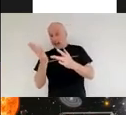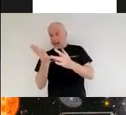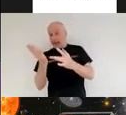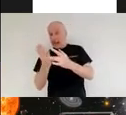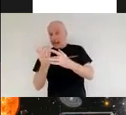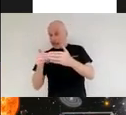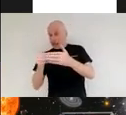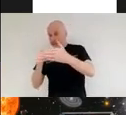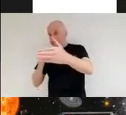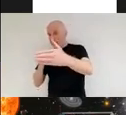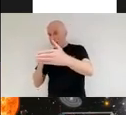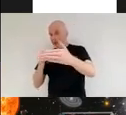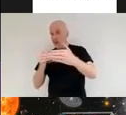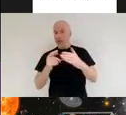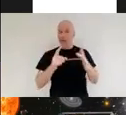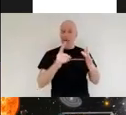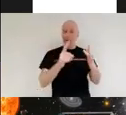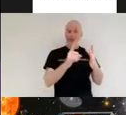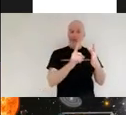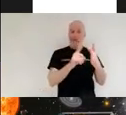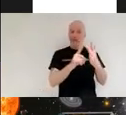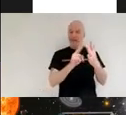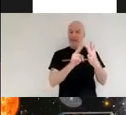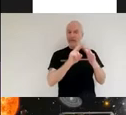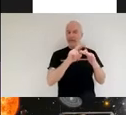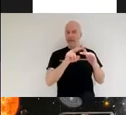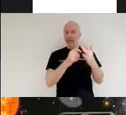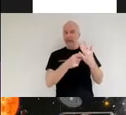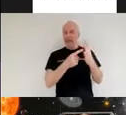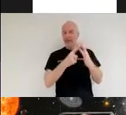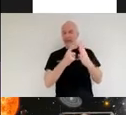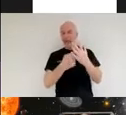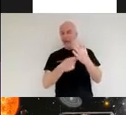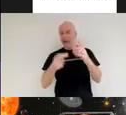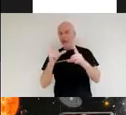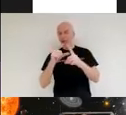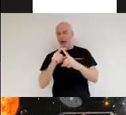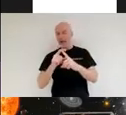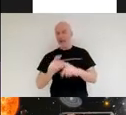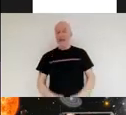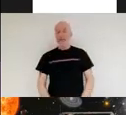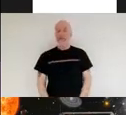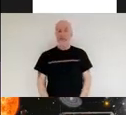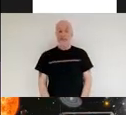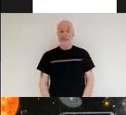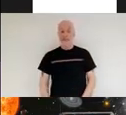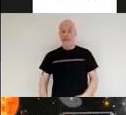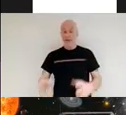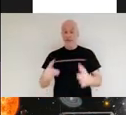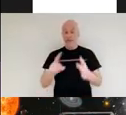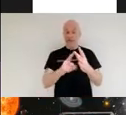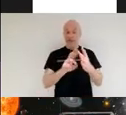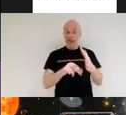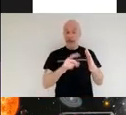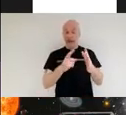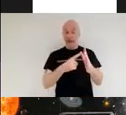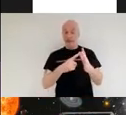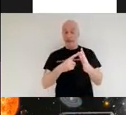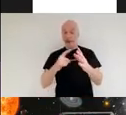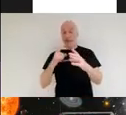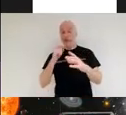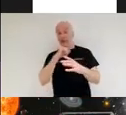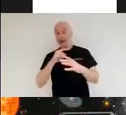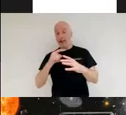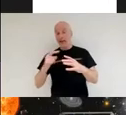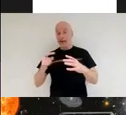a relationship between the wavelength of light and the size that your telescope needs to be infrared has got a longer wavelength than